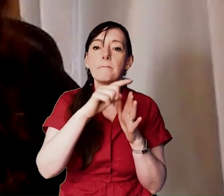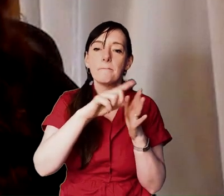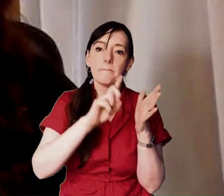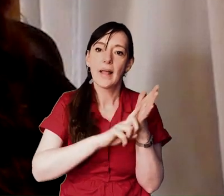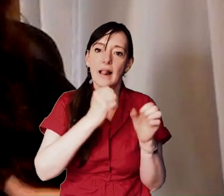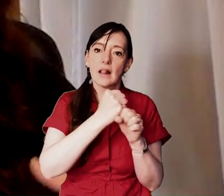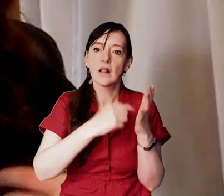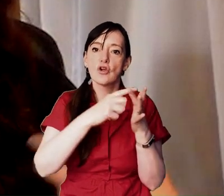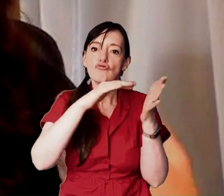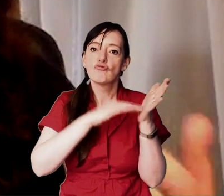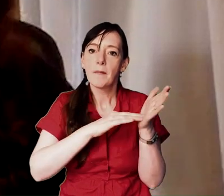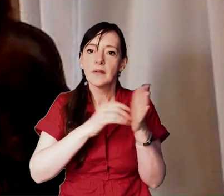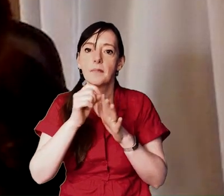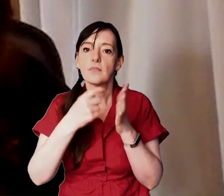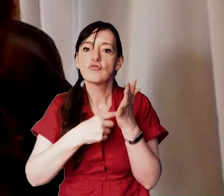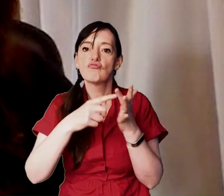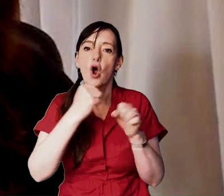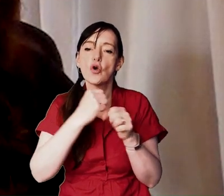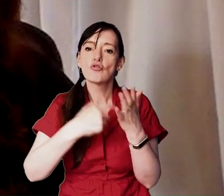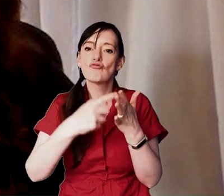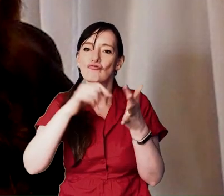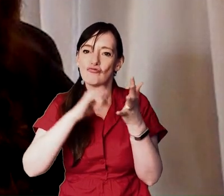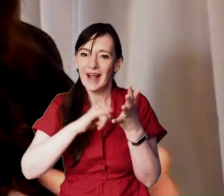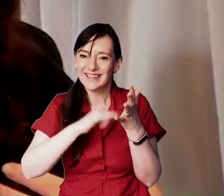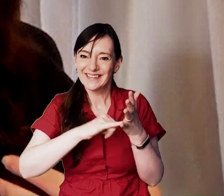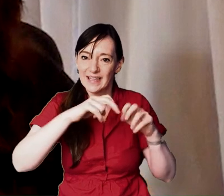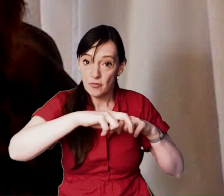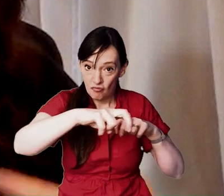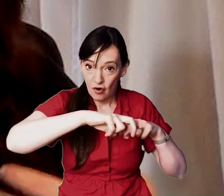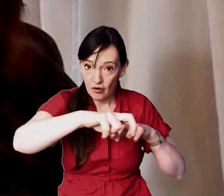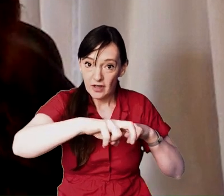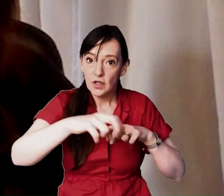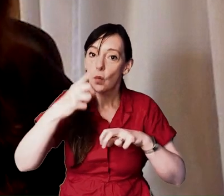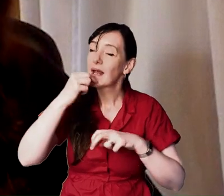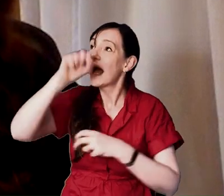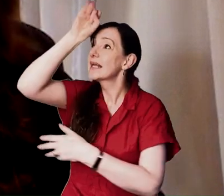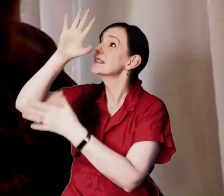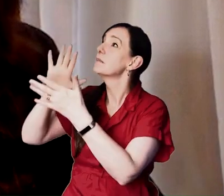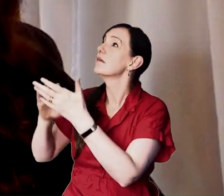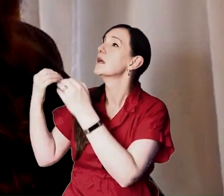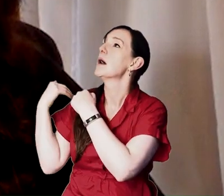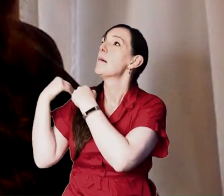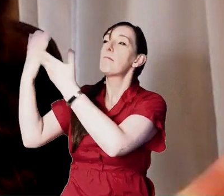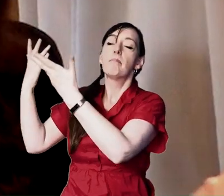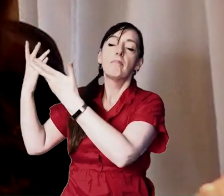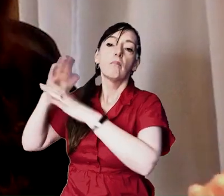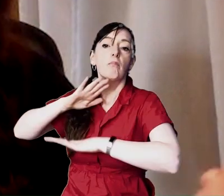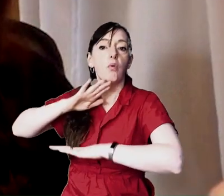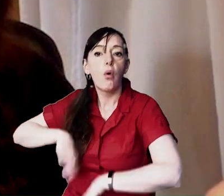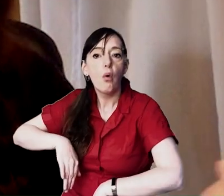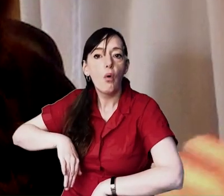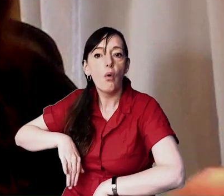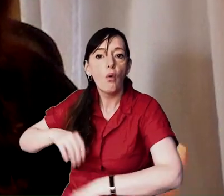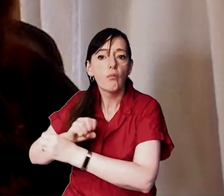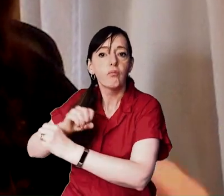progress experience the relief of its release enjoy a secure and certain hope in jesus because after all